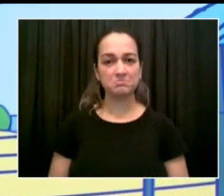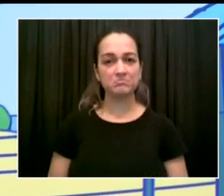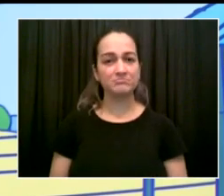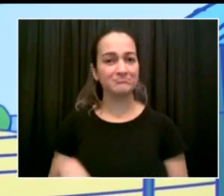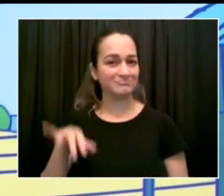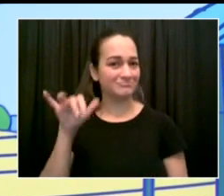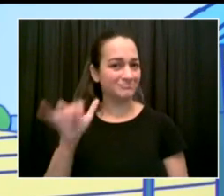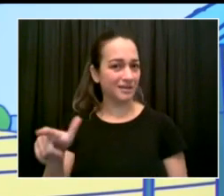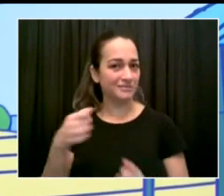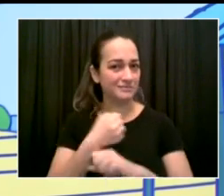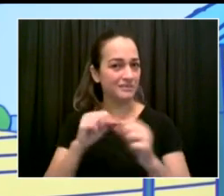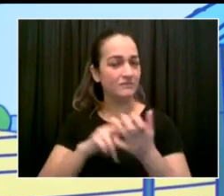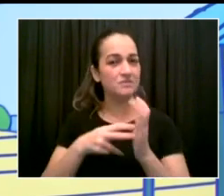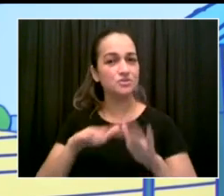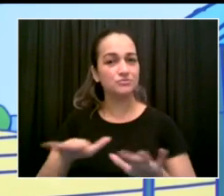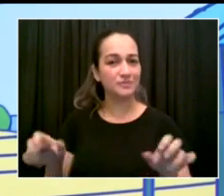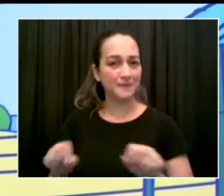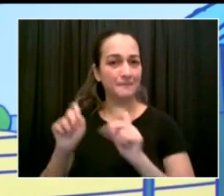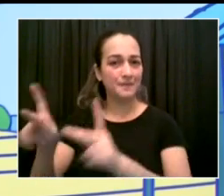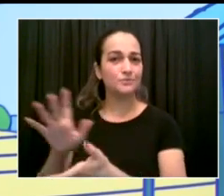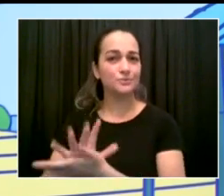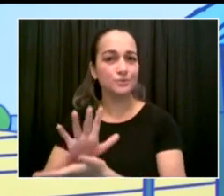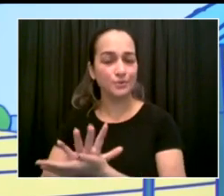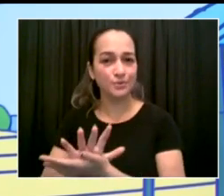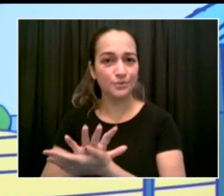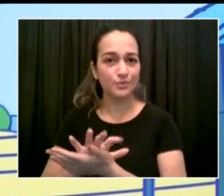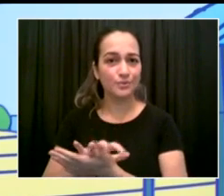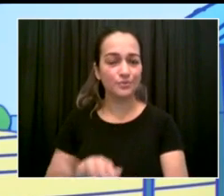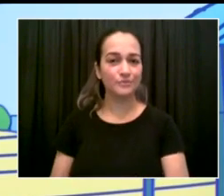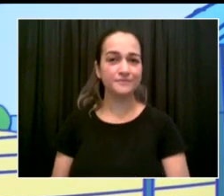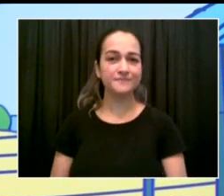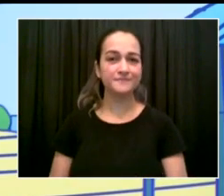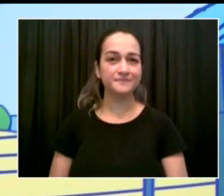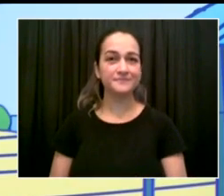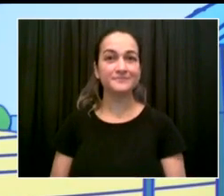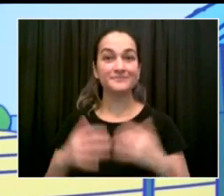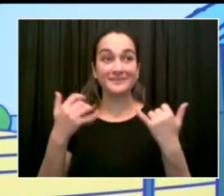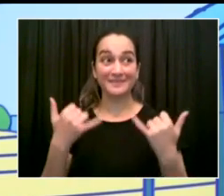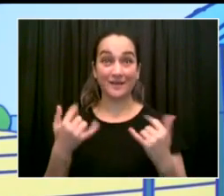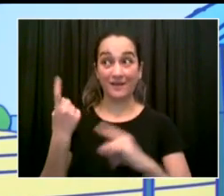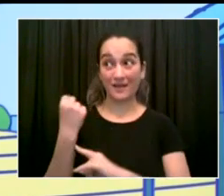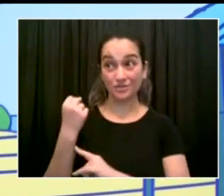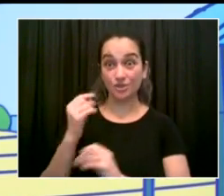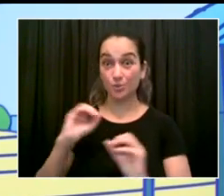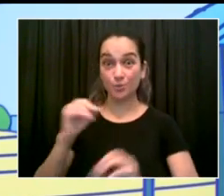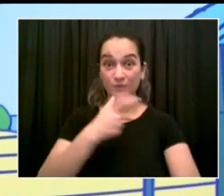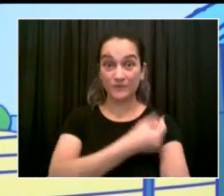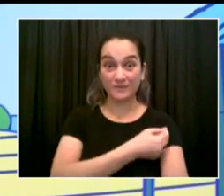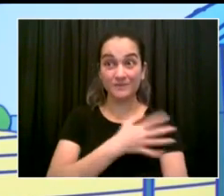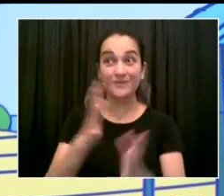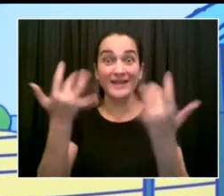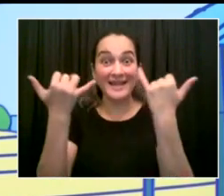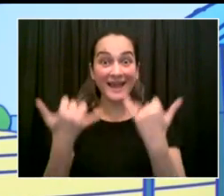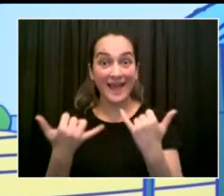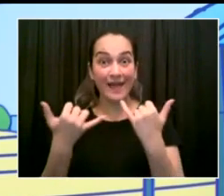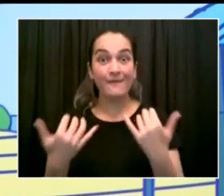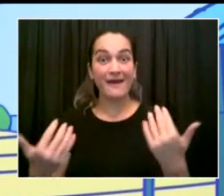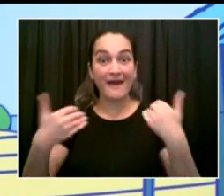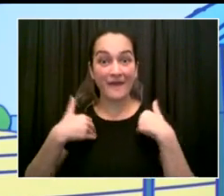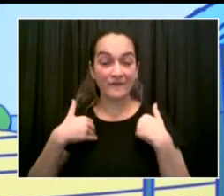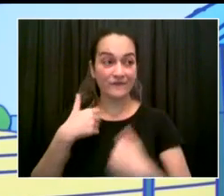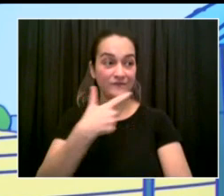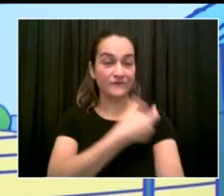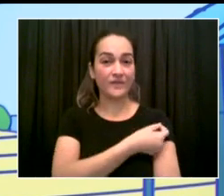as we prepare for the school year, think about what families have been through. Think about the pain. Think about the disruption. But particularly,